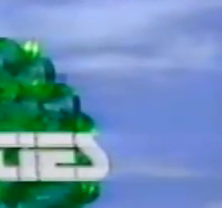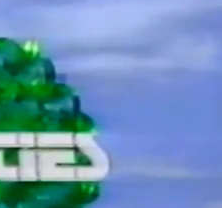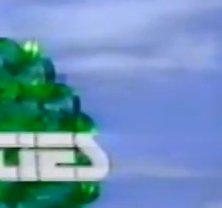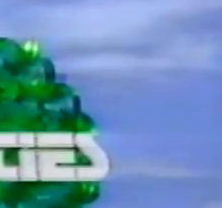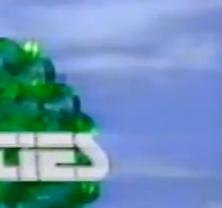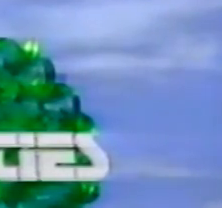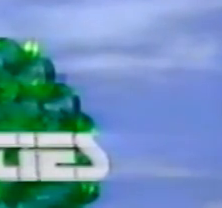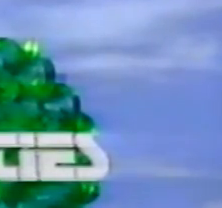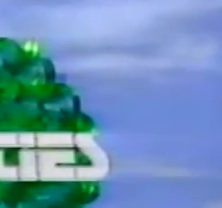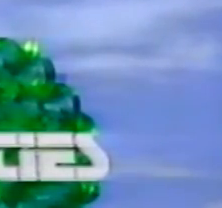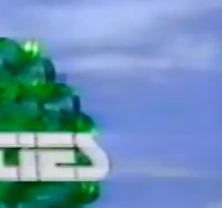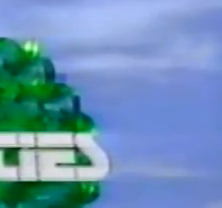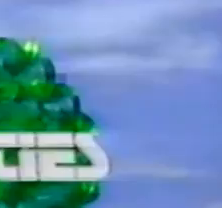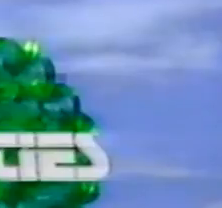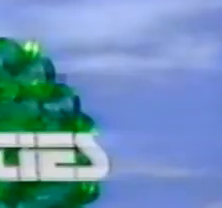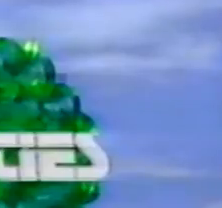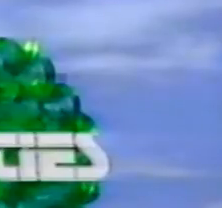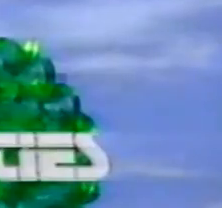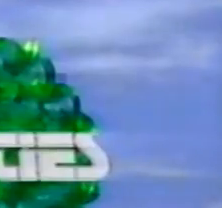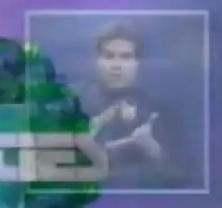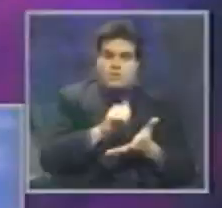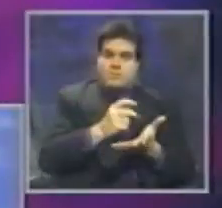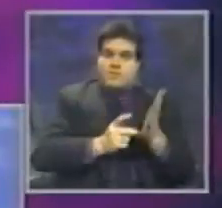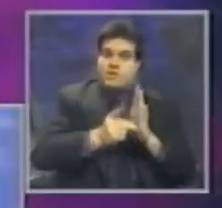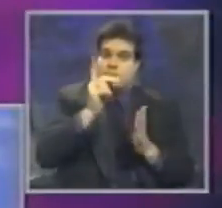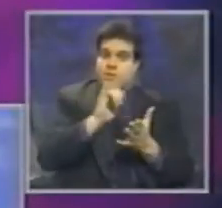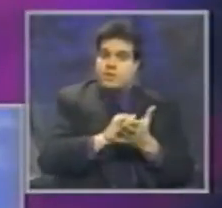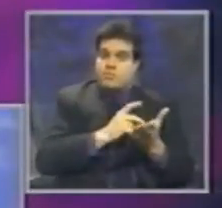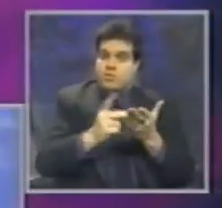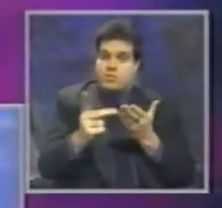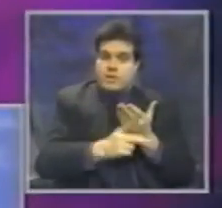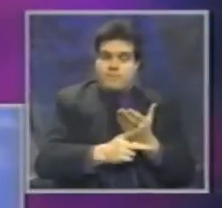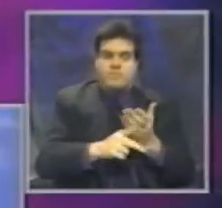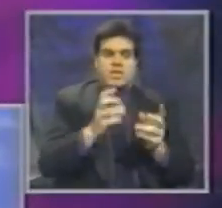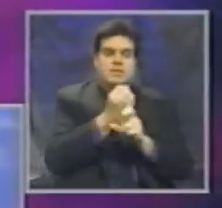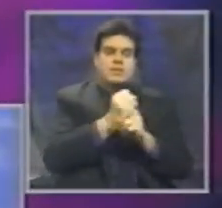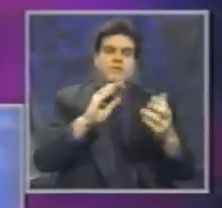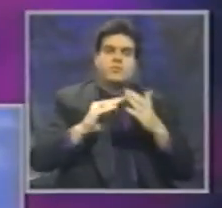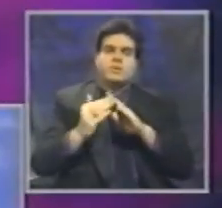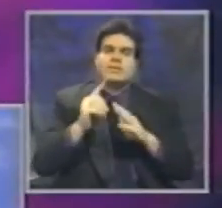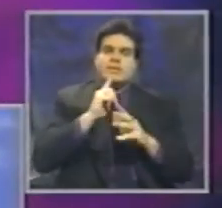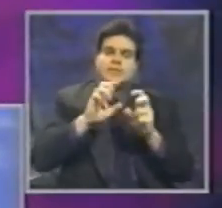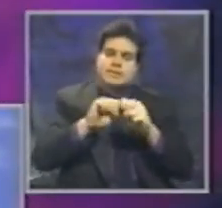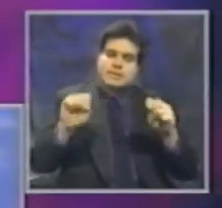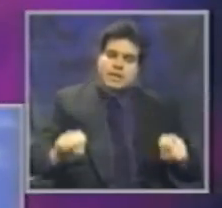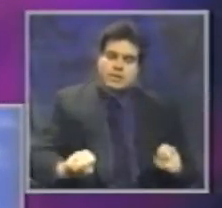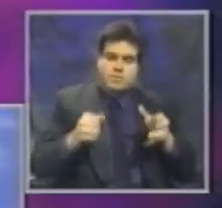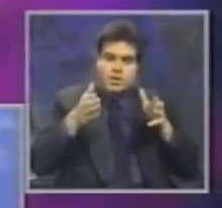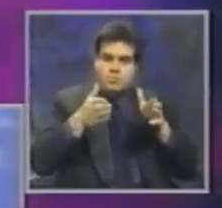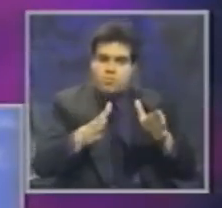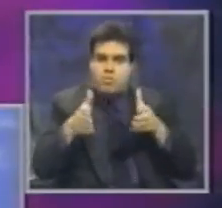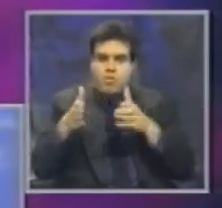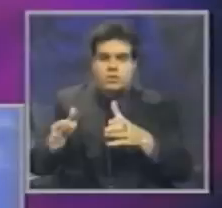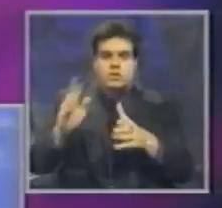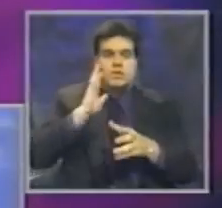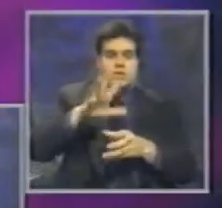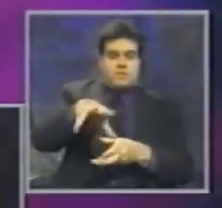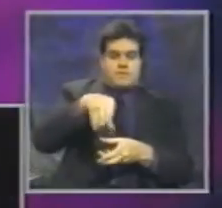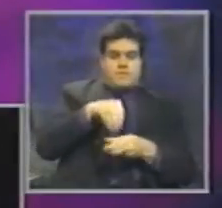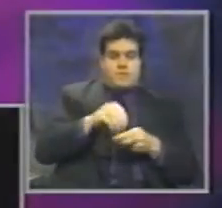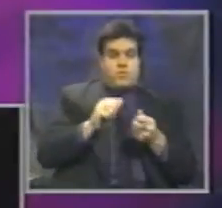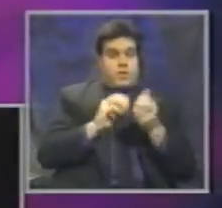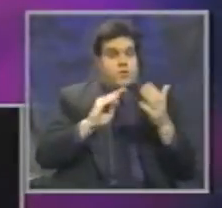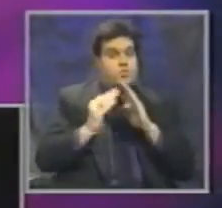funding to develop and implement this important program. Safe Communities is a systematic approach that engenders community buy-in